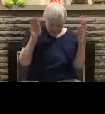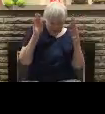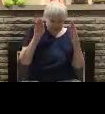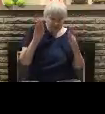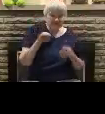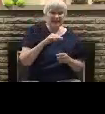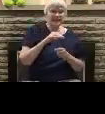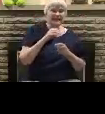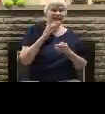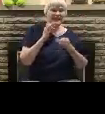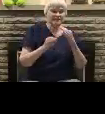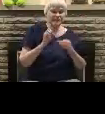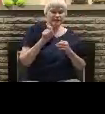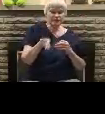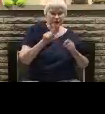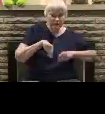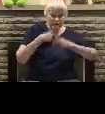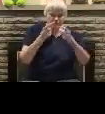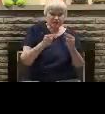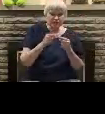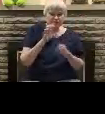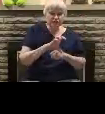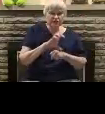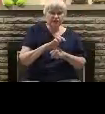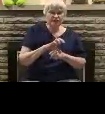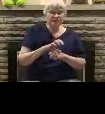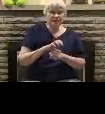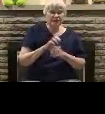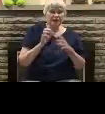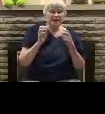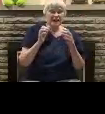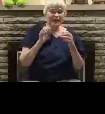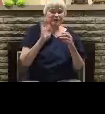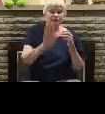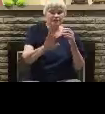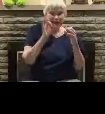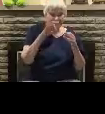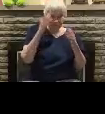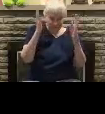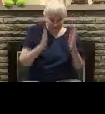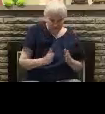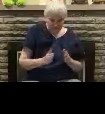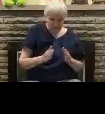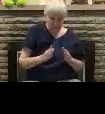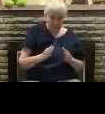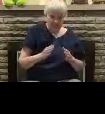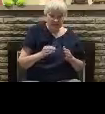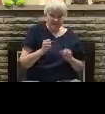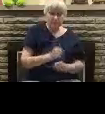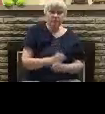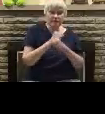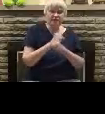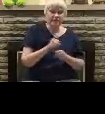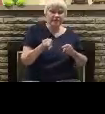church with a pastor who preaches in favor of same-sex marriage, we call on you to